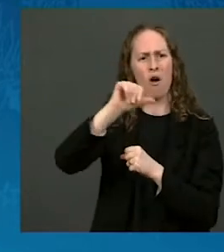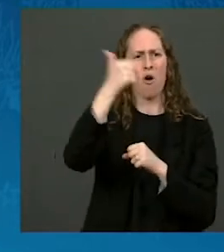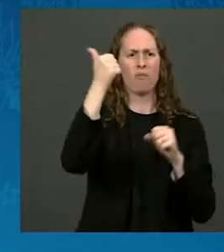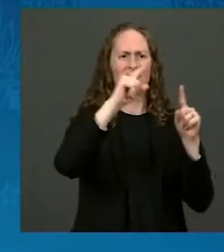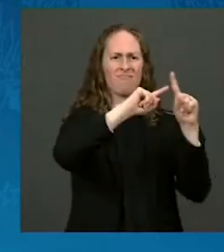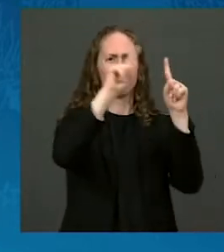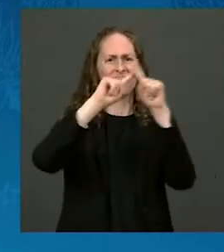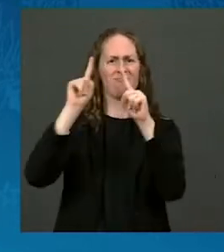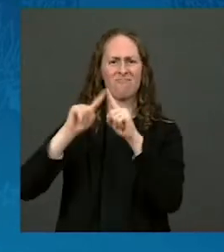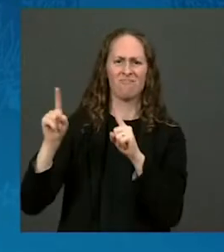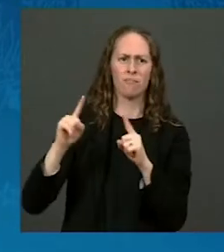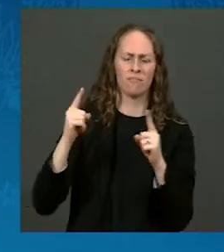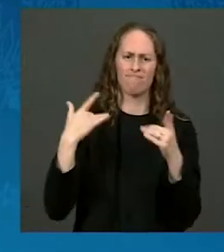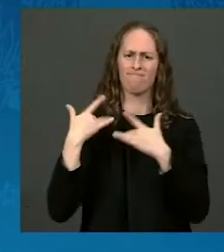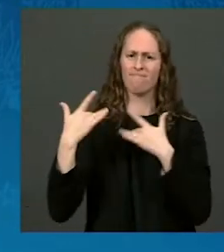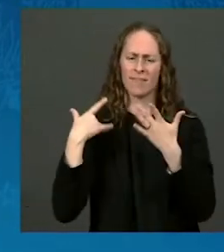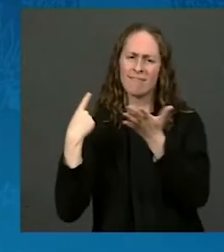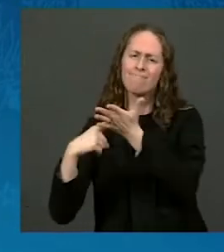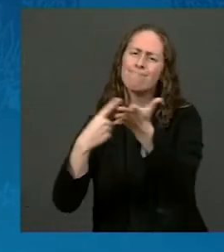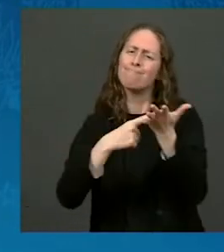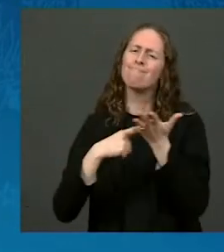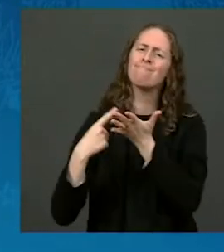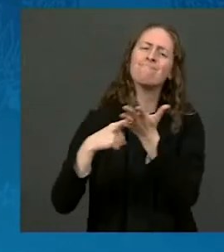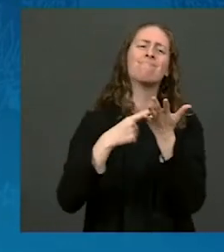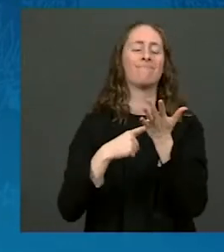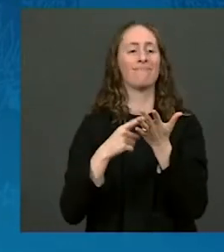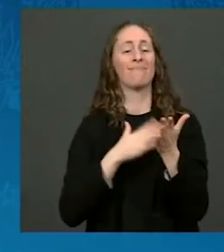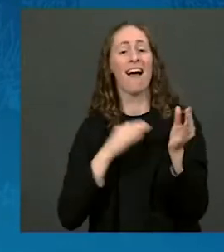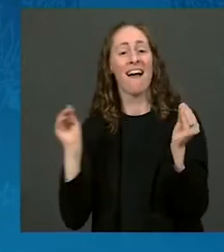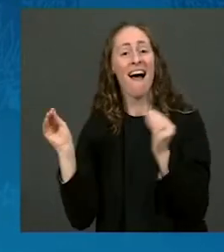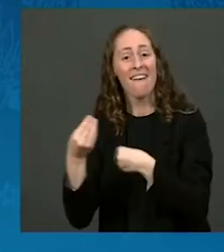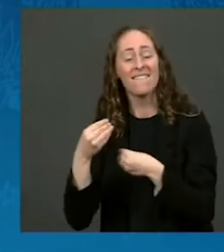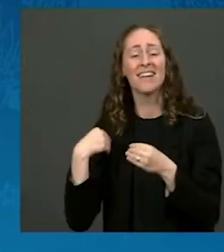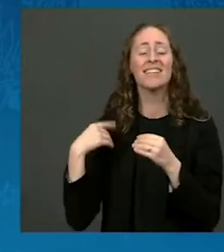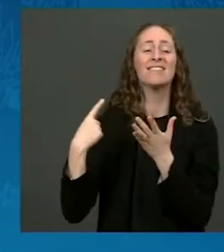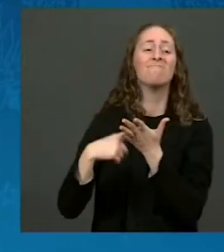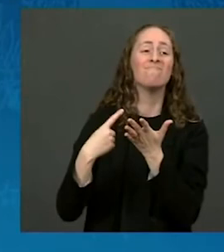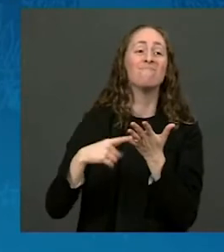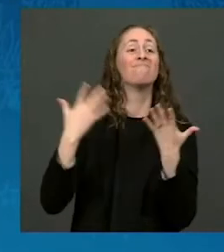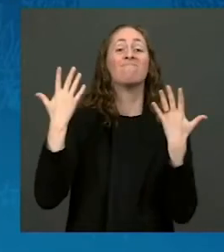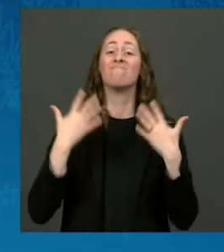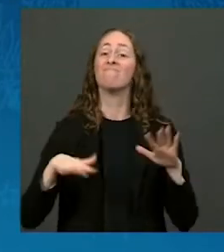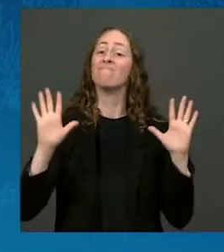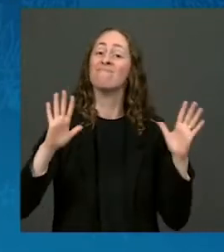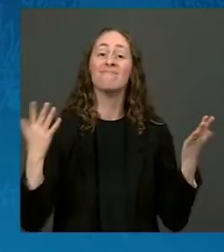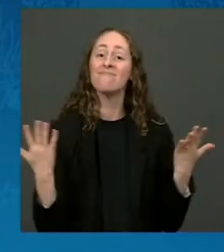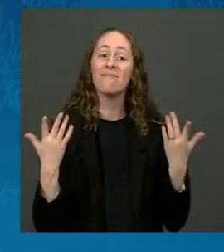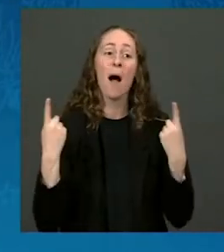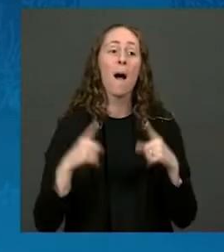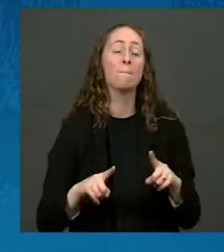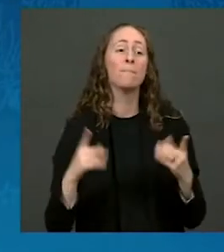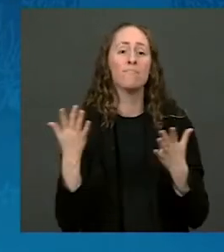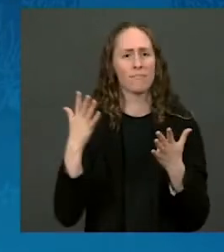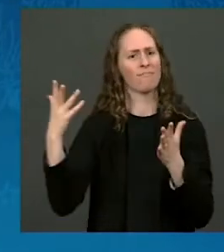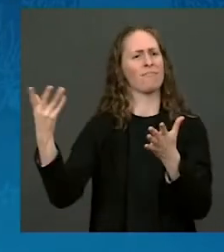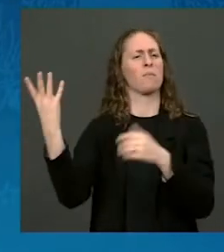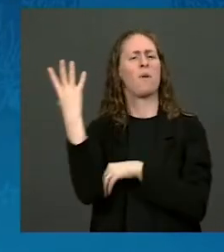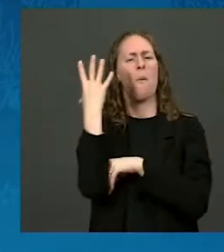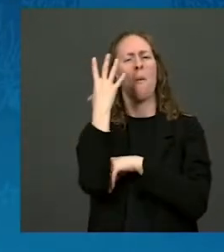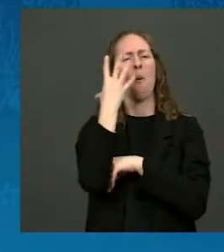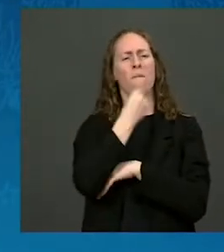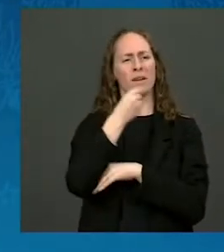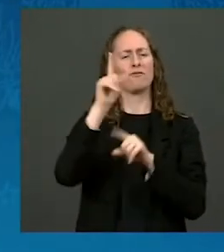work we are doing together. At the end of our conversation, they presented me with a beautiful star quilt